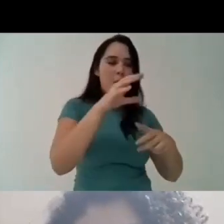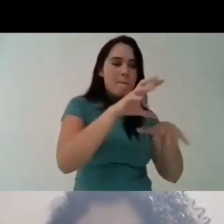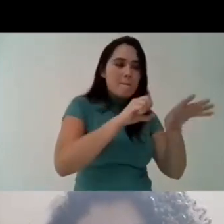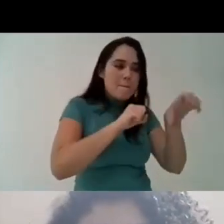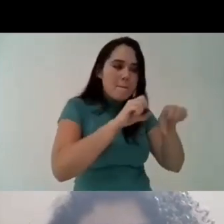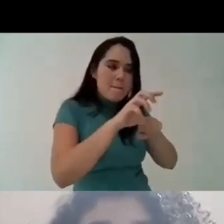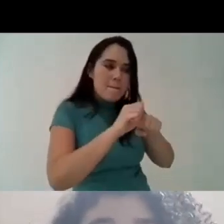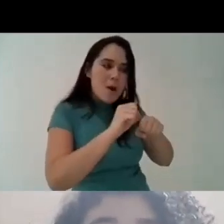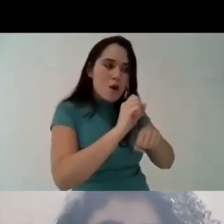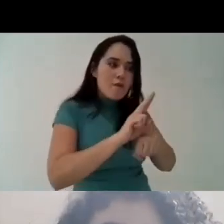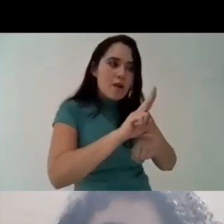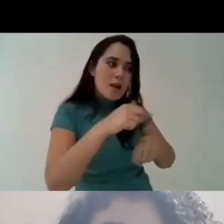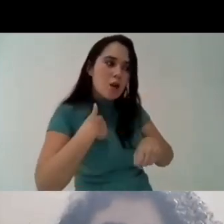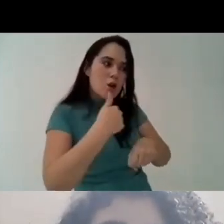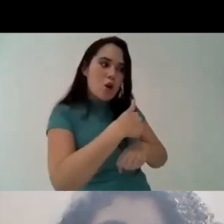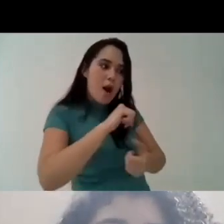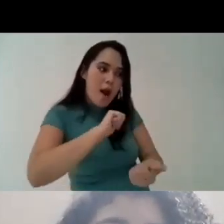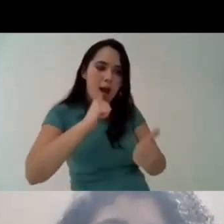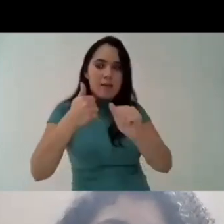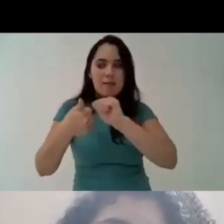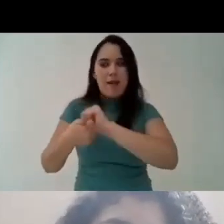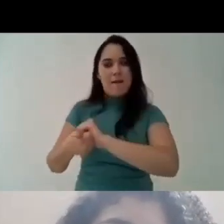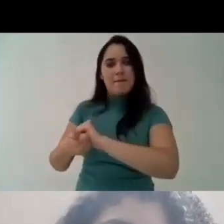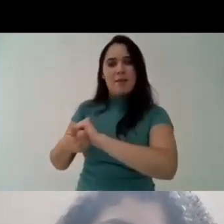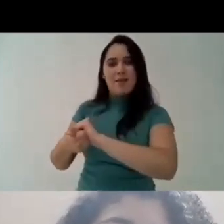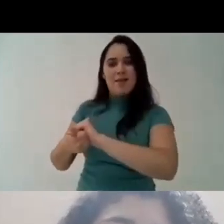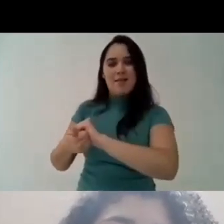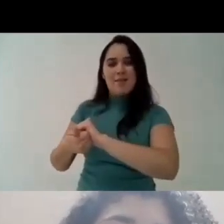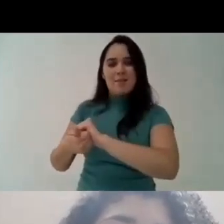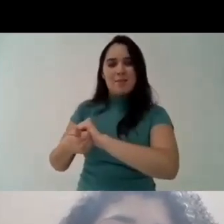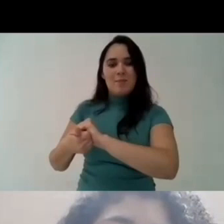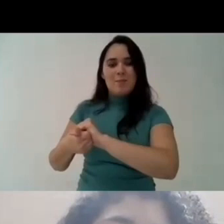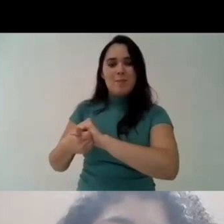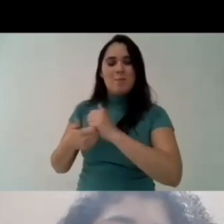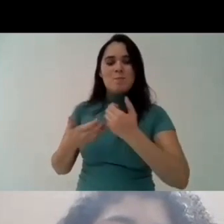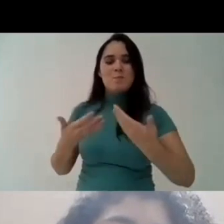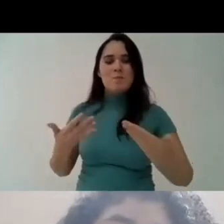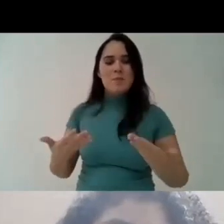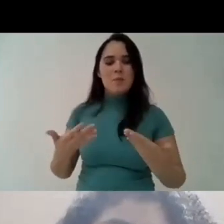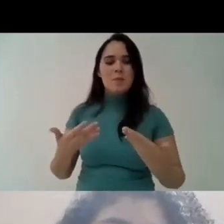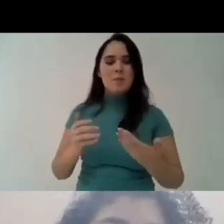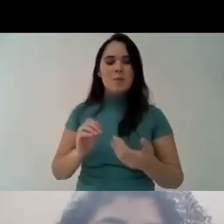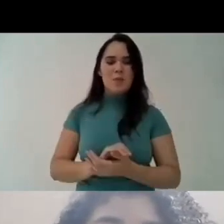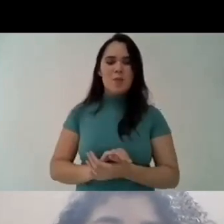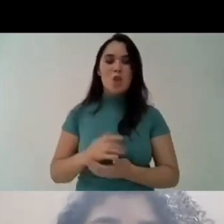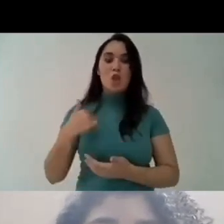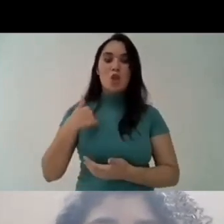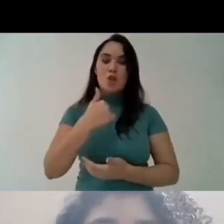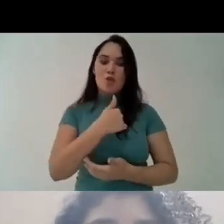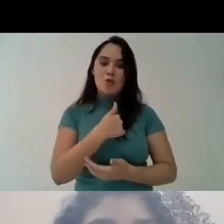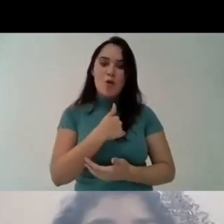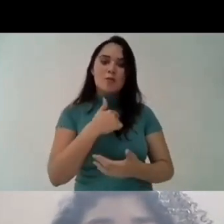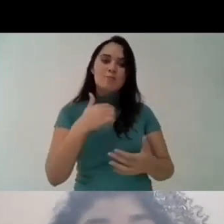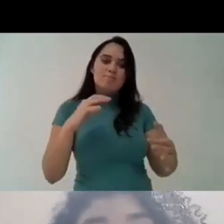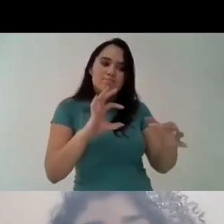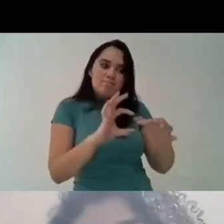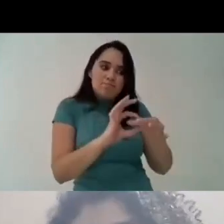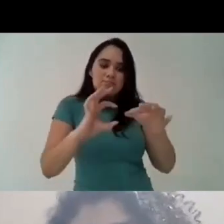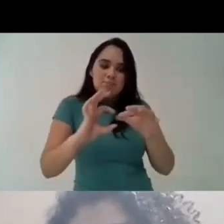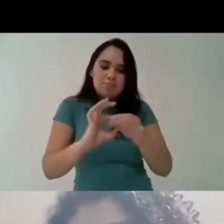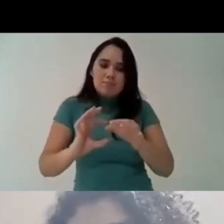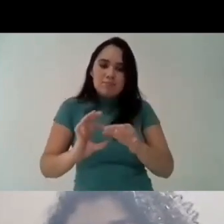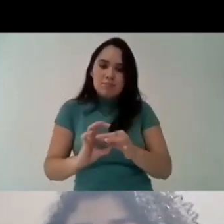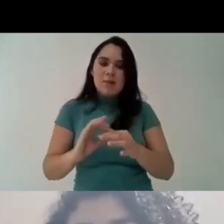university uh to adapt and we this knowledge we adapt and we merge